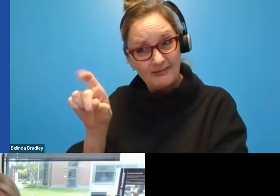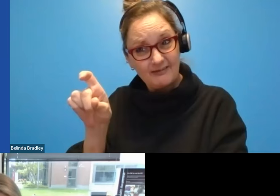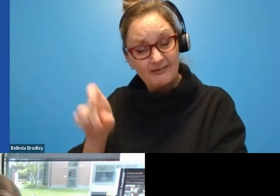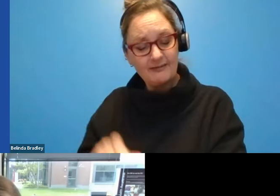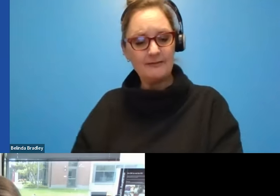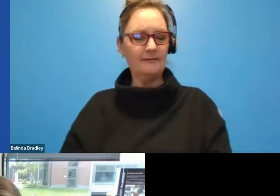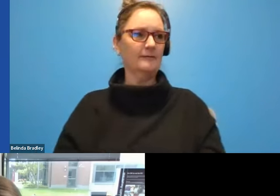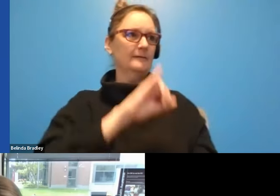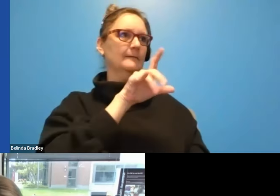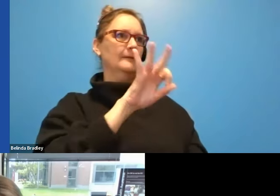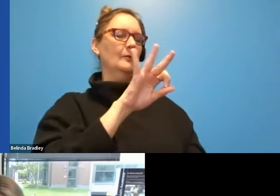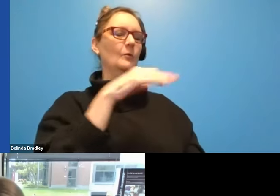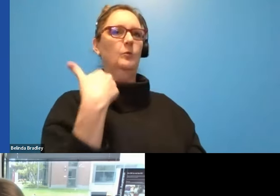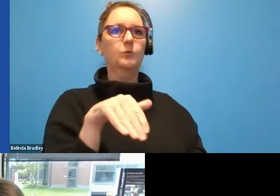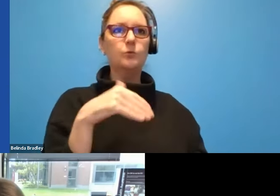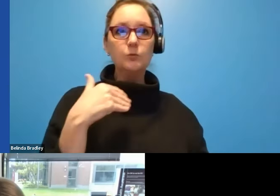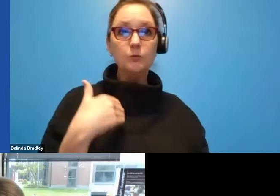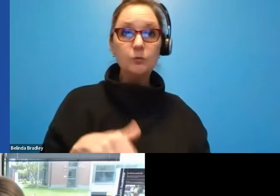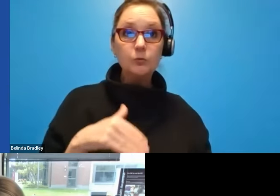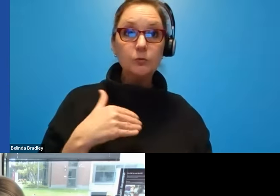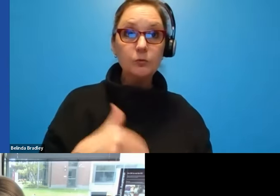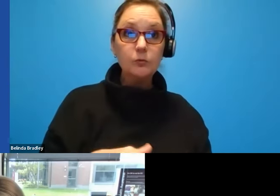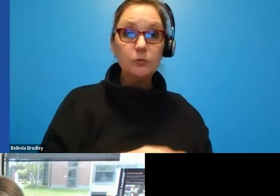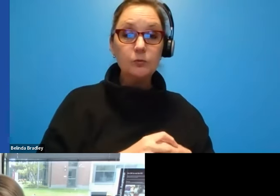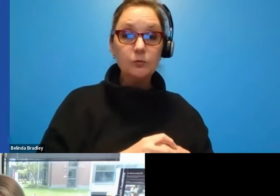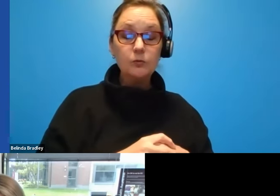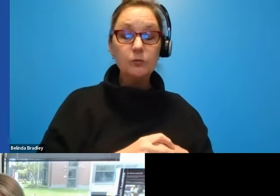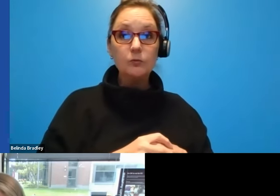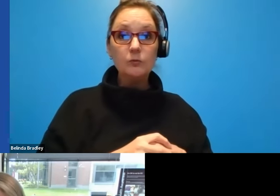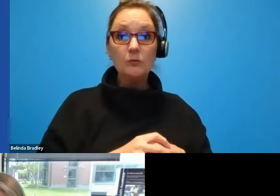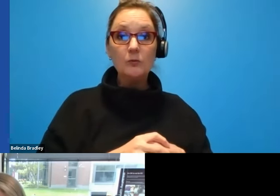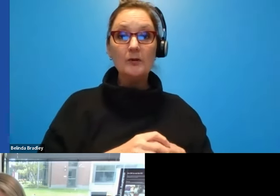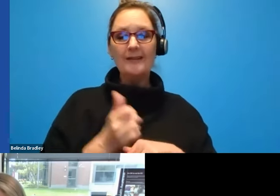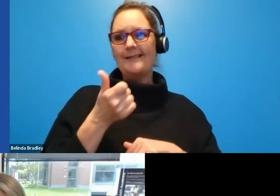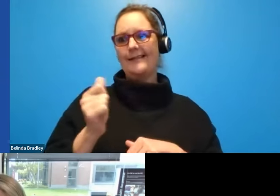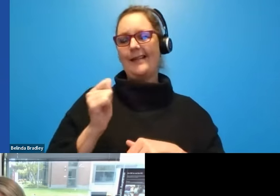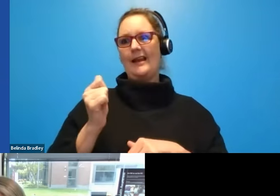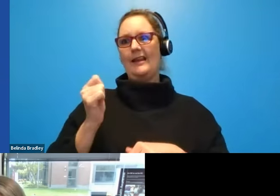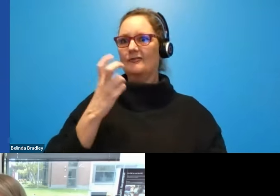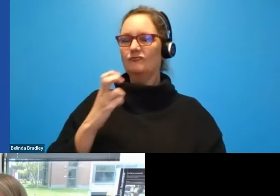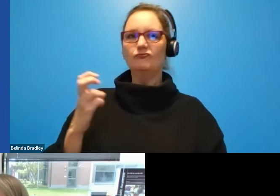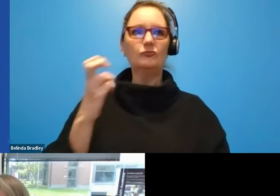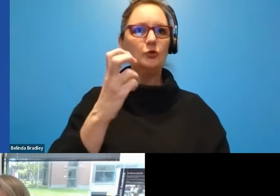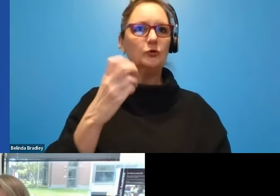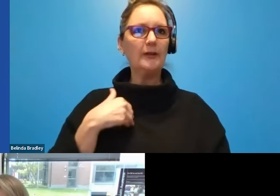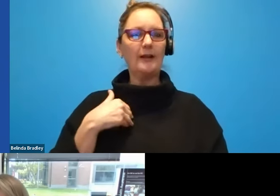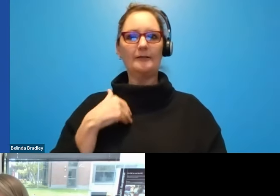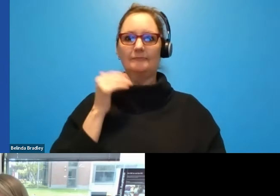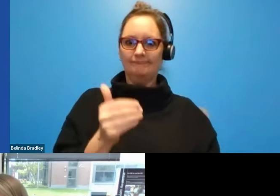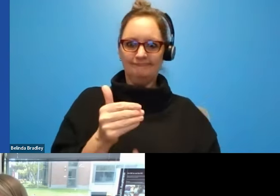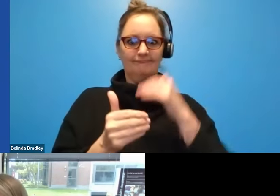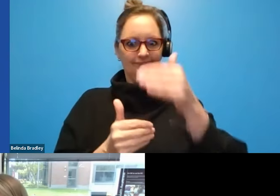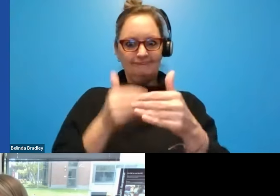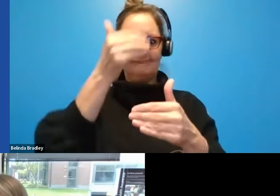Oh, my gosh. Well, I think any journey has lots of parts to it. I think the short